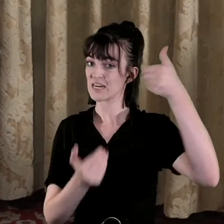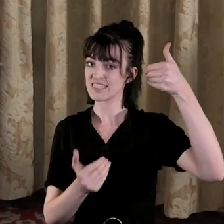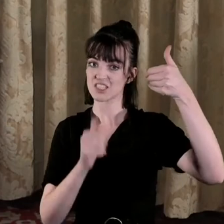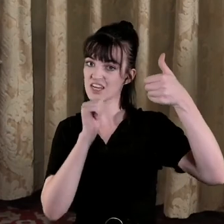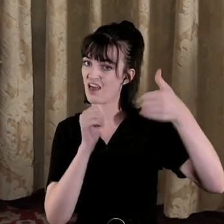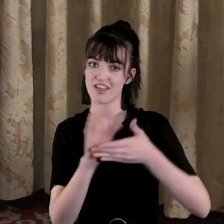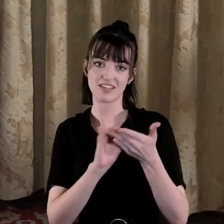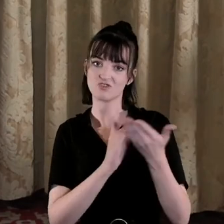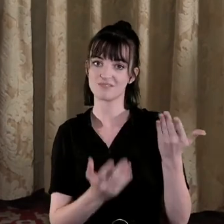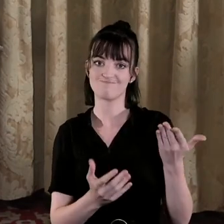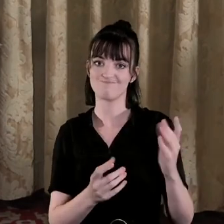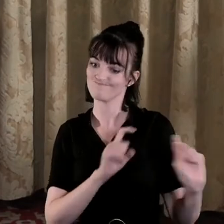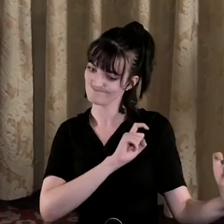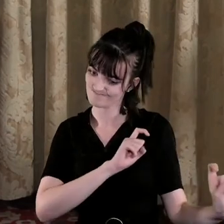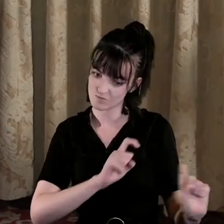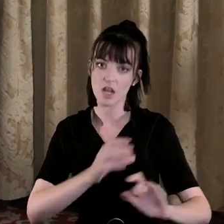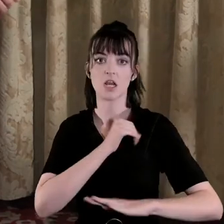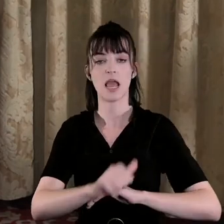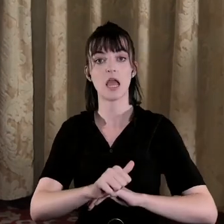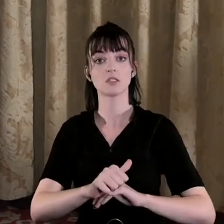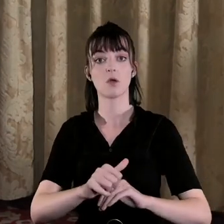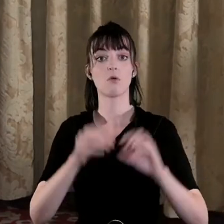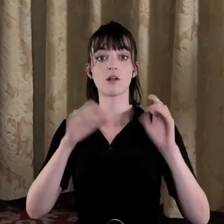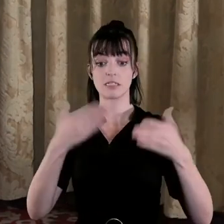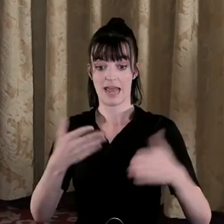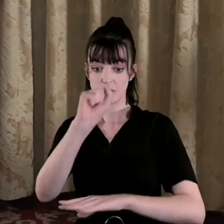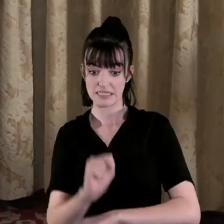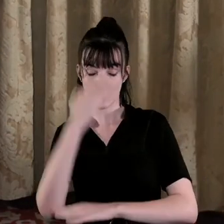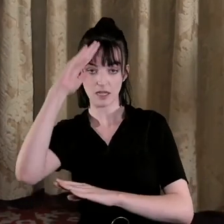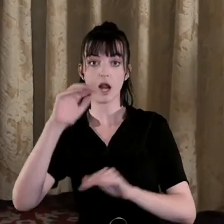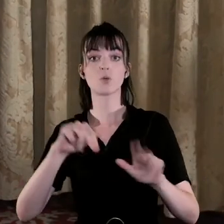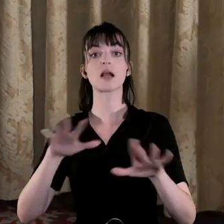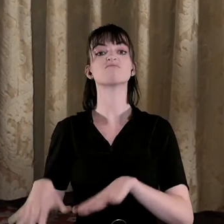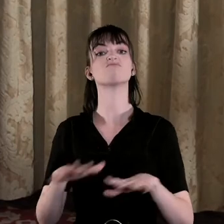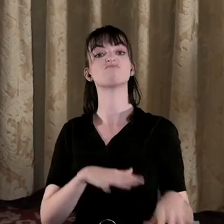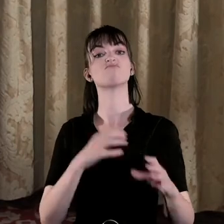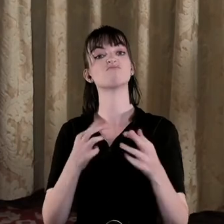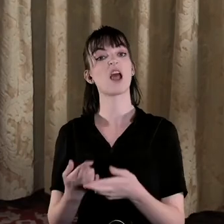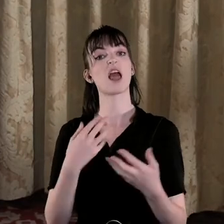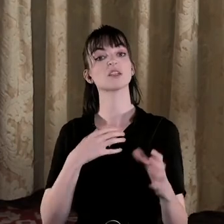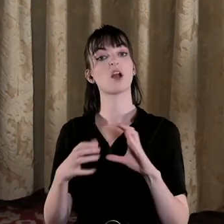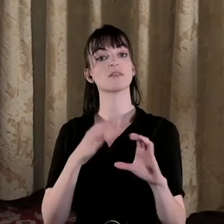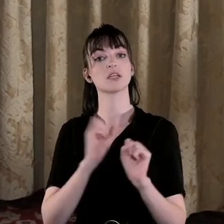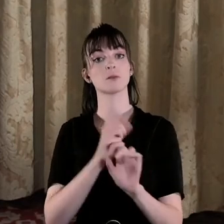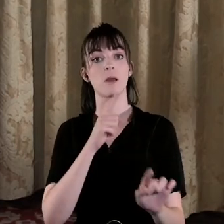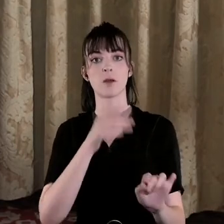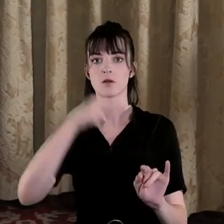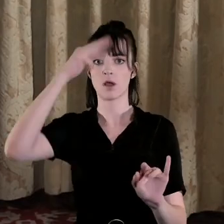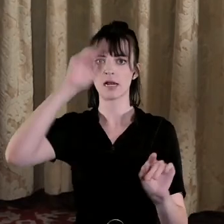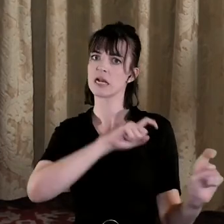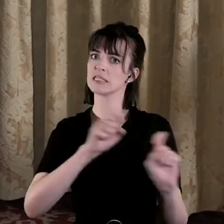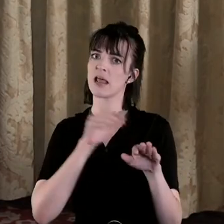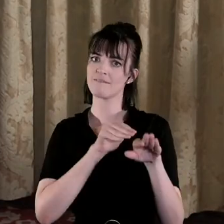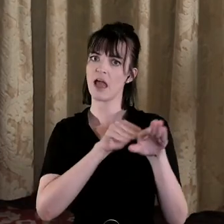that people can have relaxed conversations about down south are still people are still in their silos and there's a political implication to how you analyse